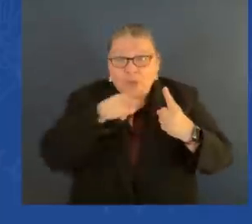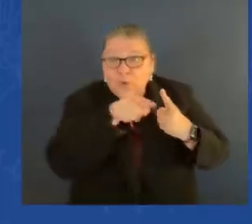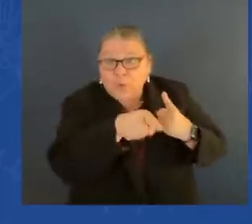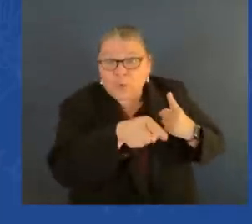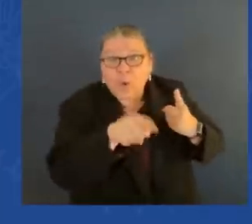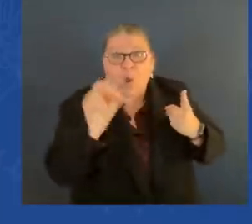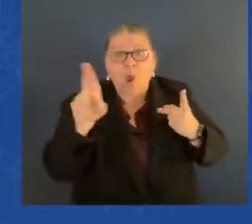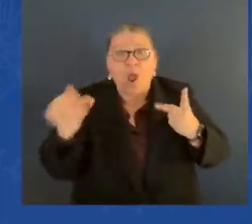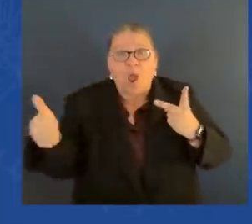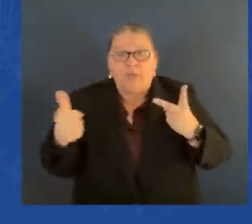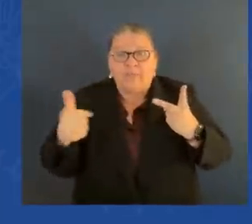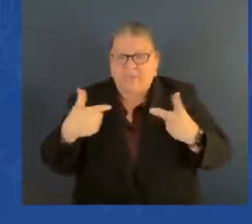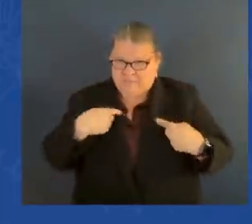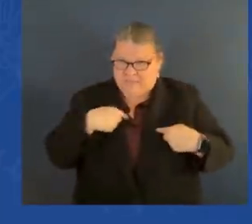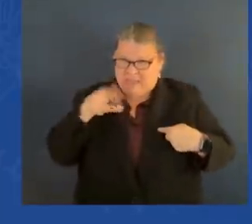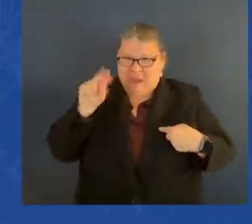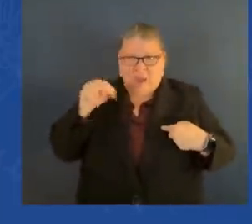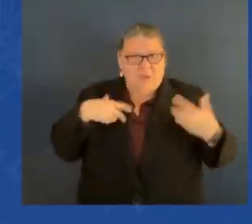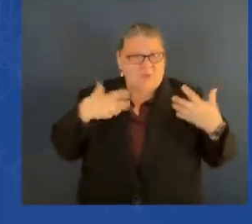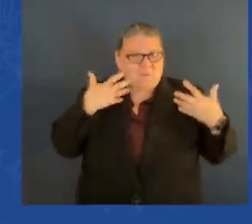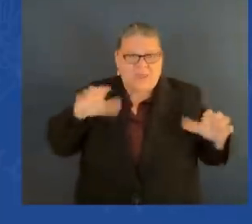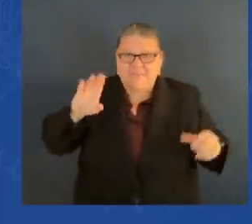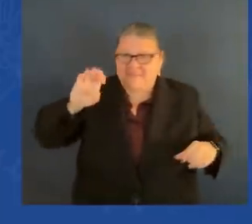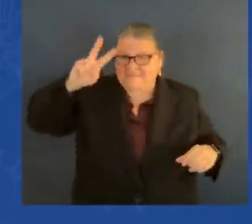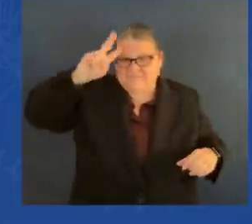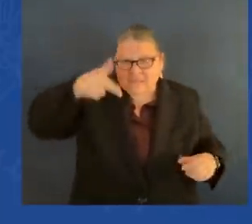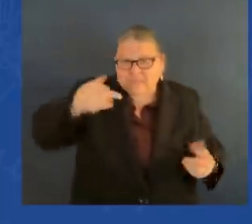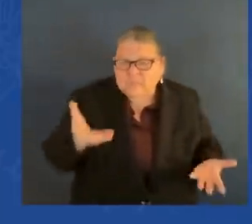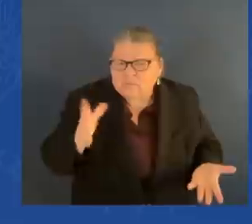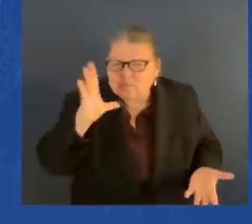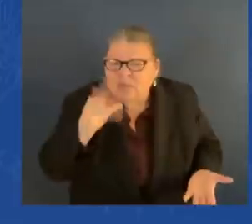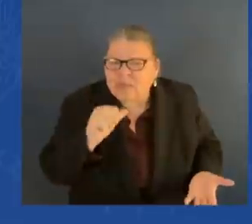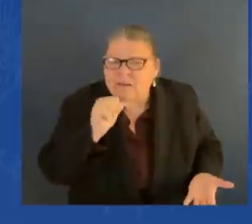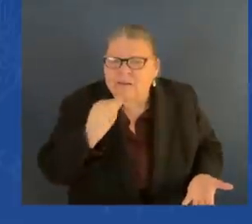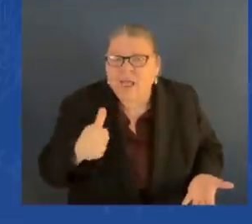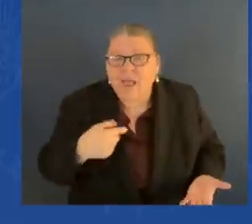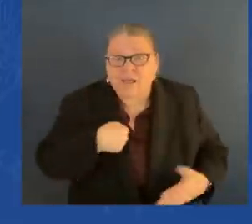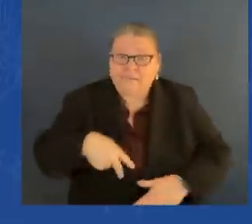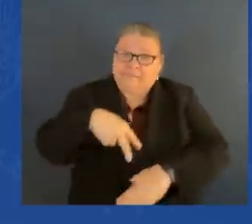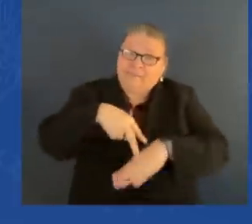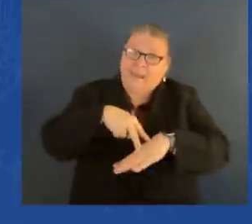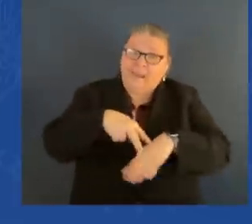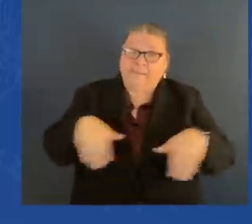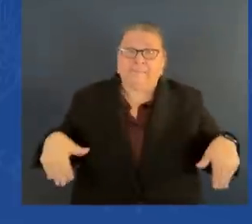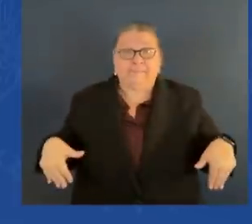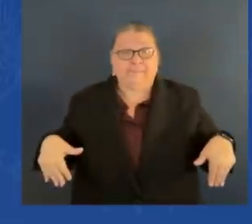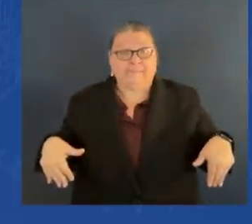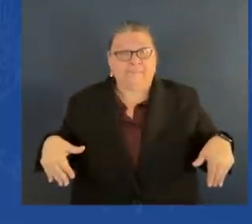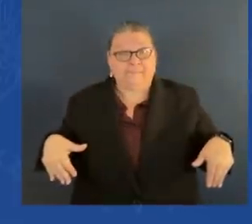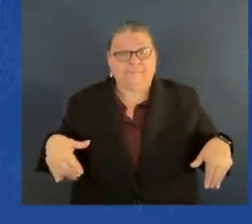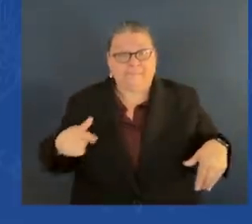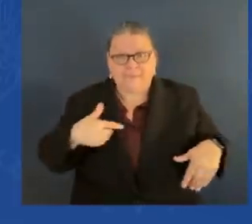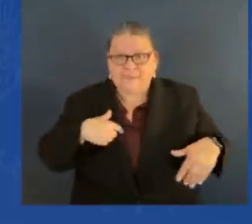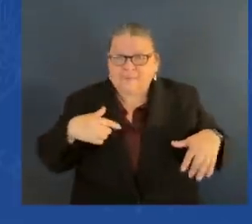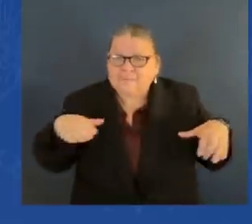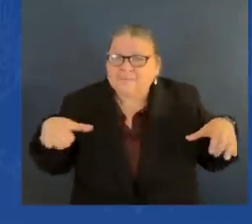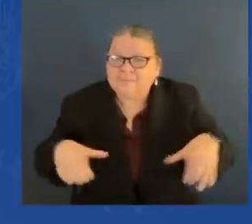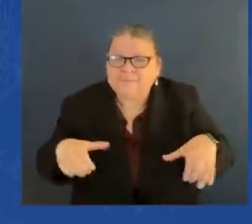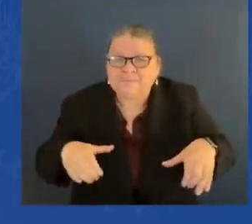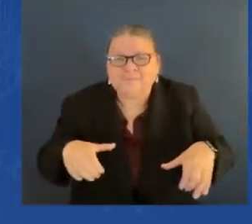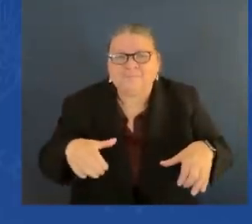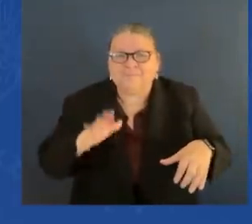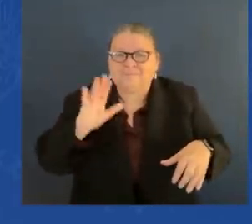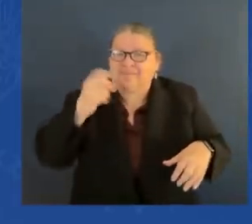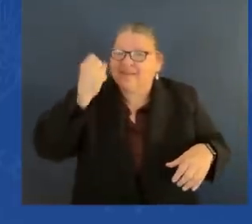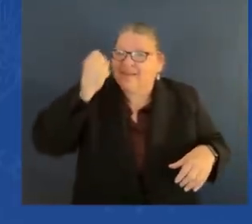you're basically just standby equipment. I said, what I want to do, I'm a, by that time, I chaired two major committees.